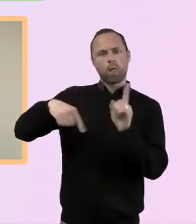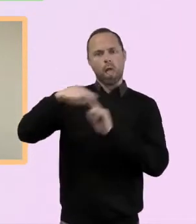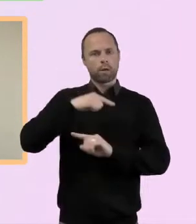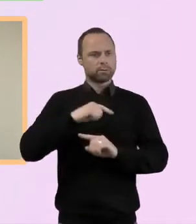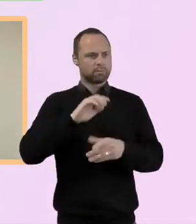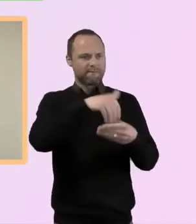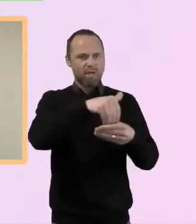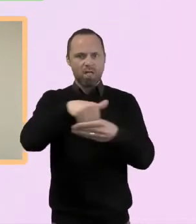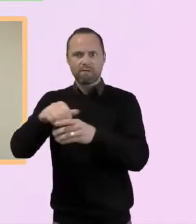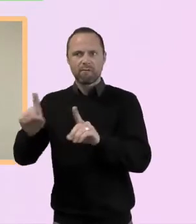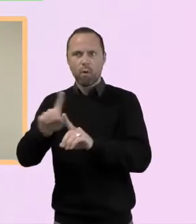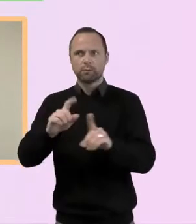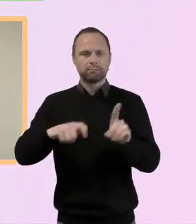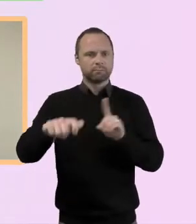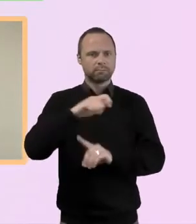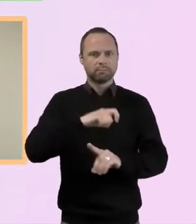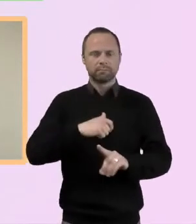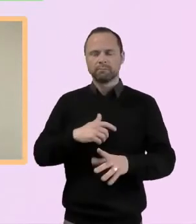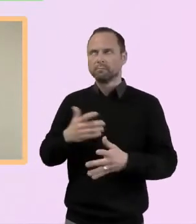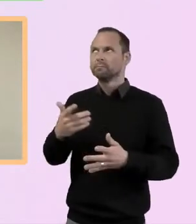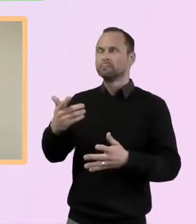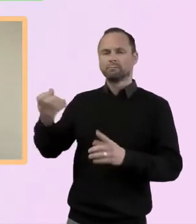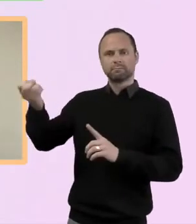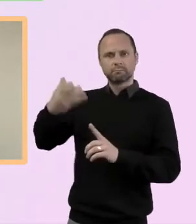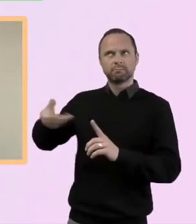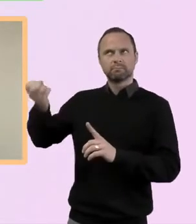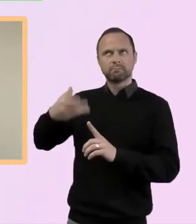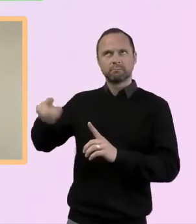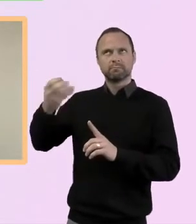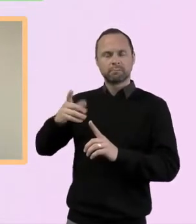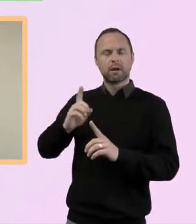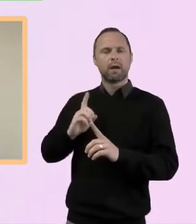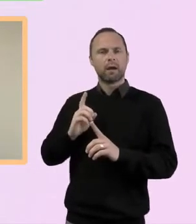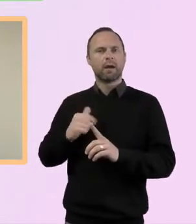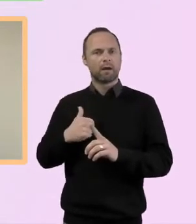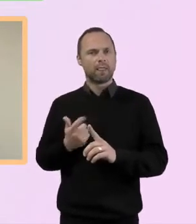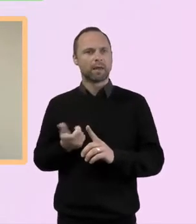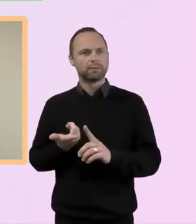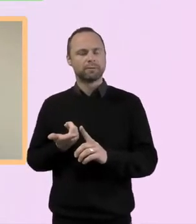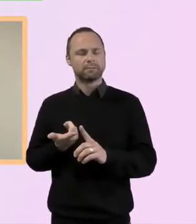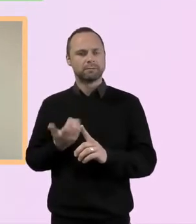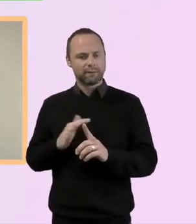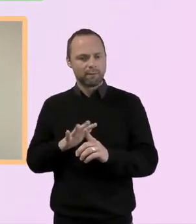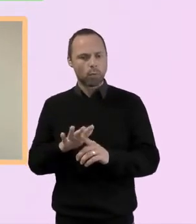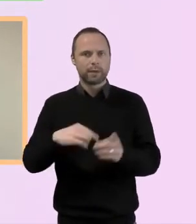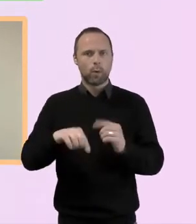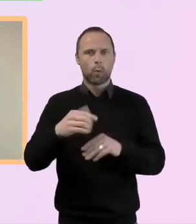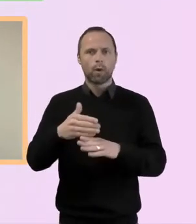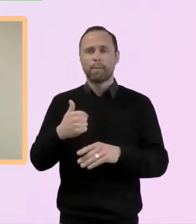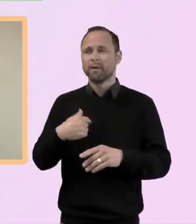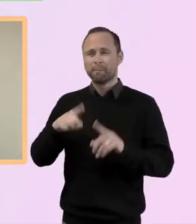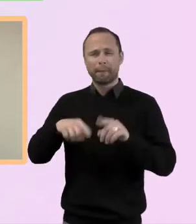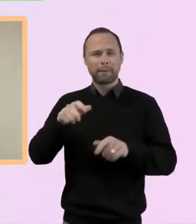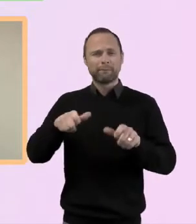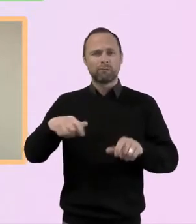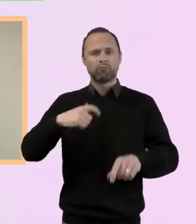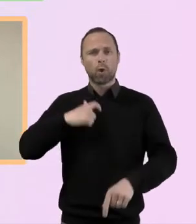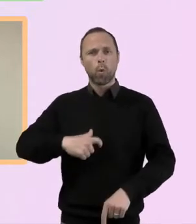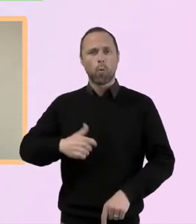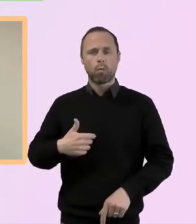definitely less feedback now, which is fantastic. But as everyone knows, whatever their role, there's major